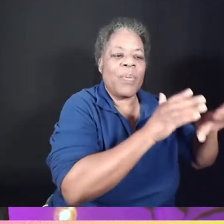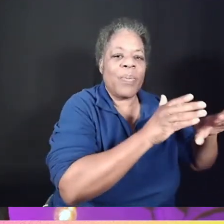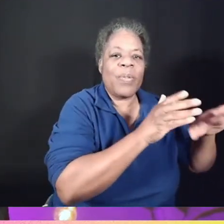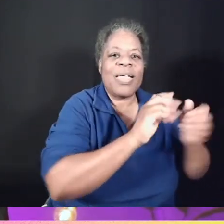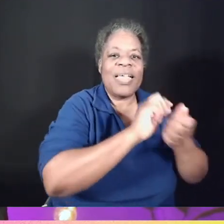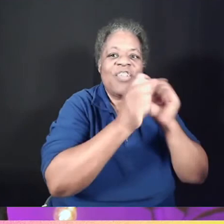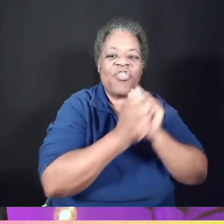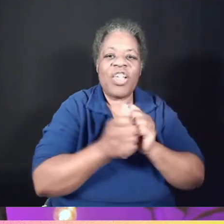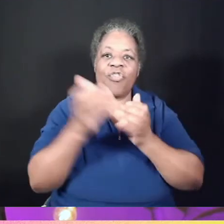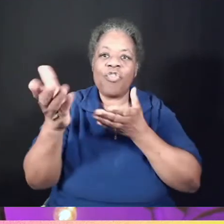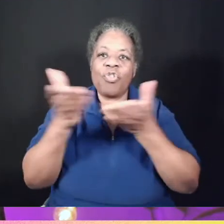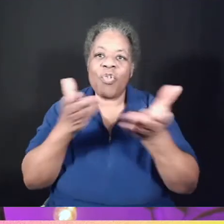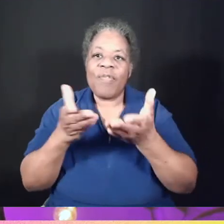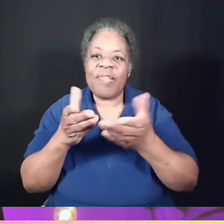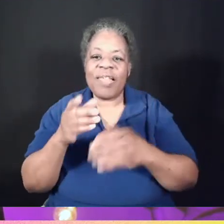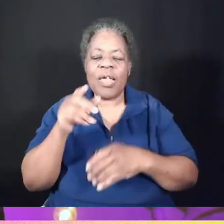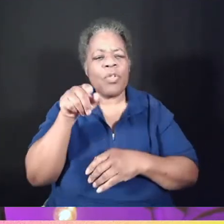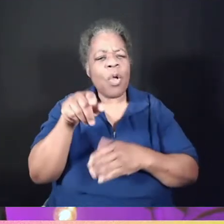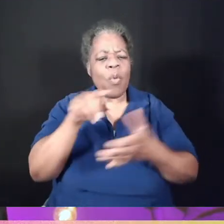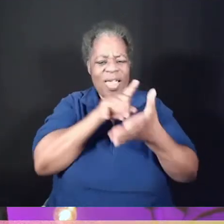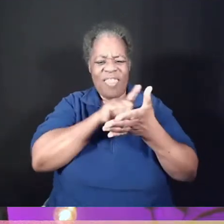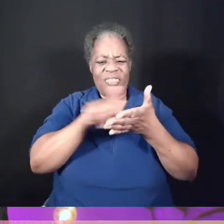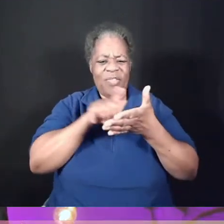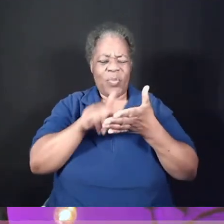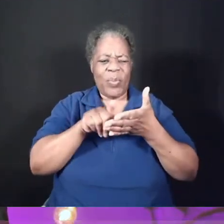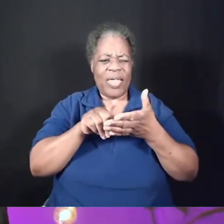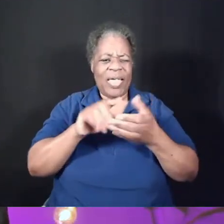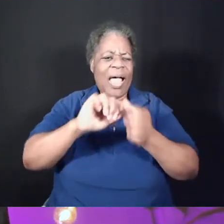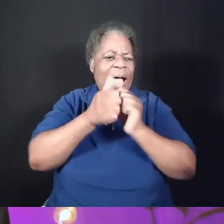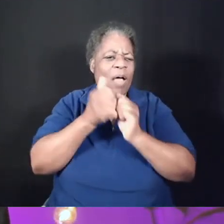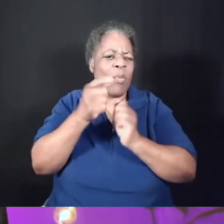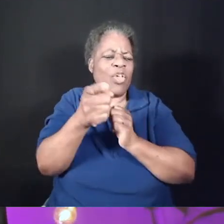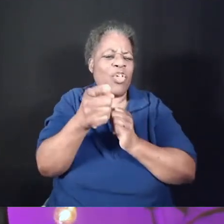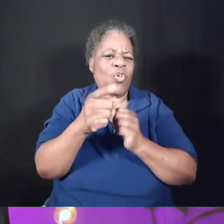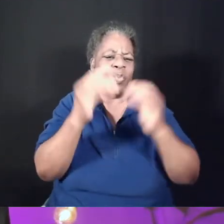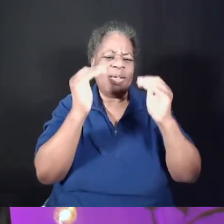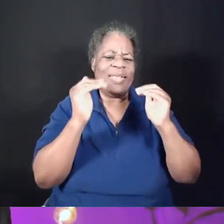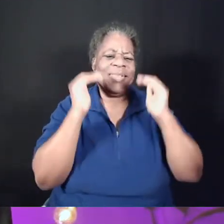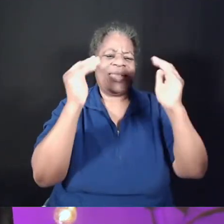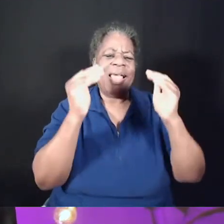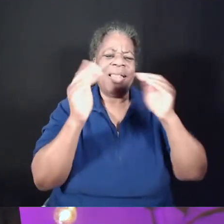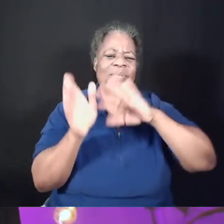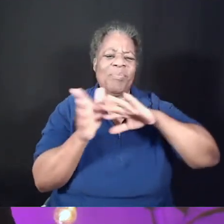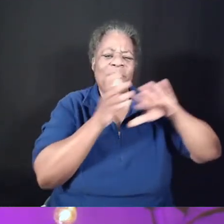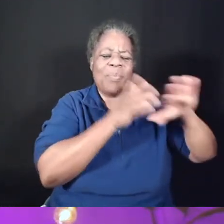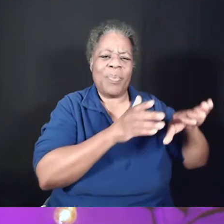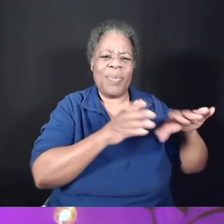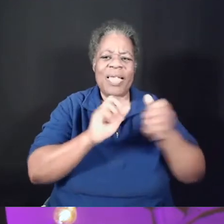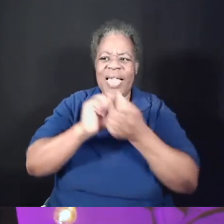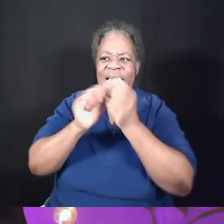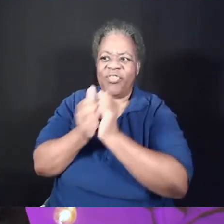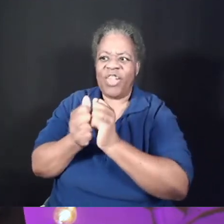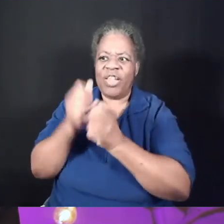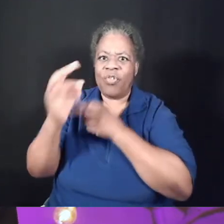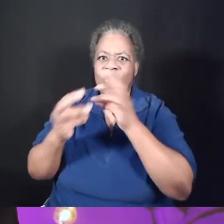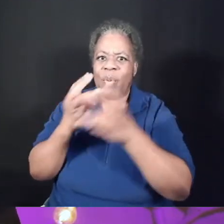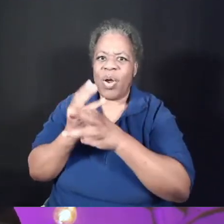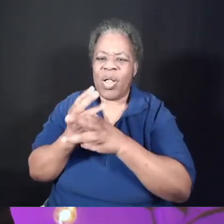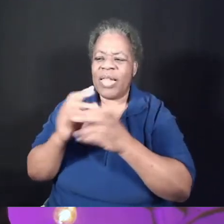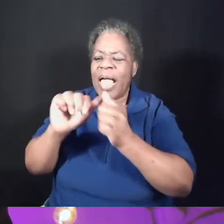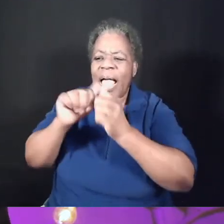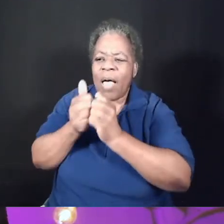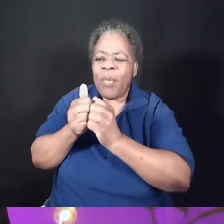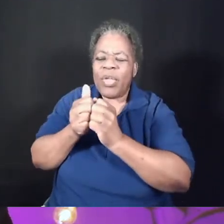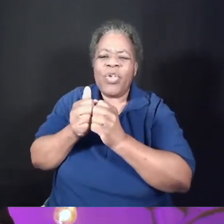Where will you take on the very nature of a servant and humble yourself? What needs changing in the world around you? And how might you attempt to bring about change